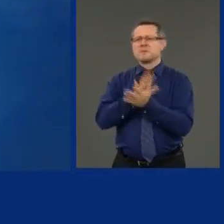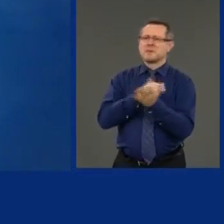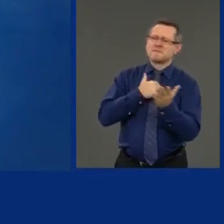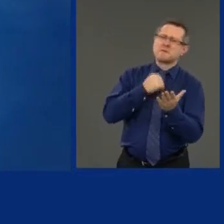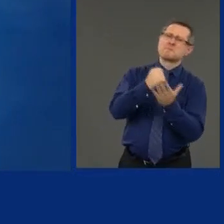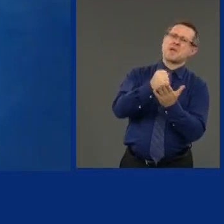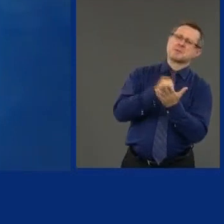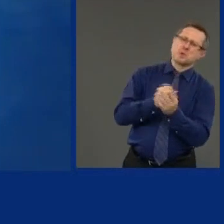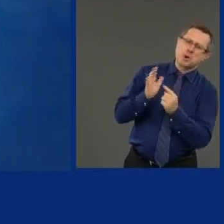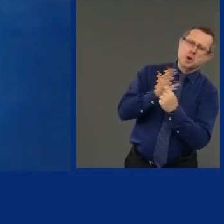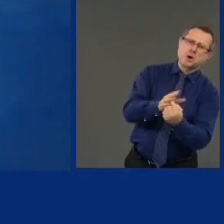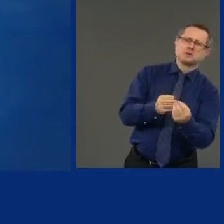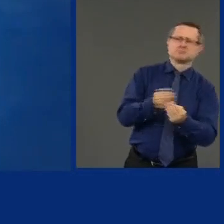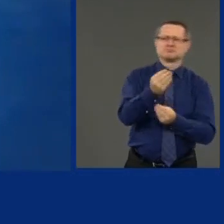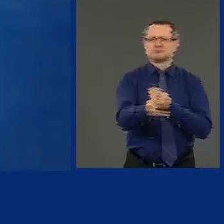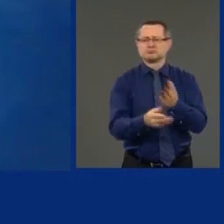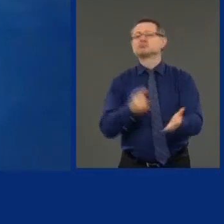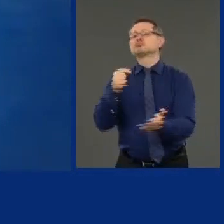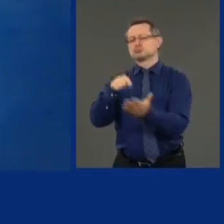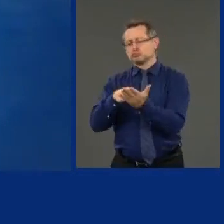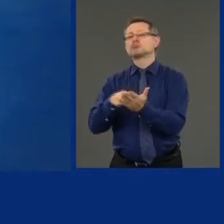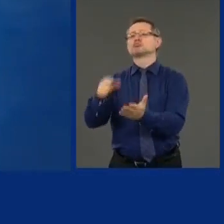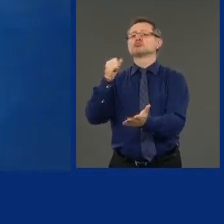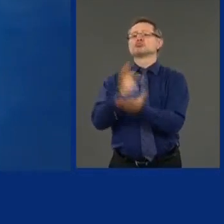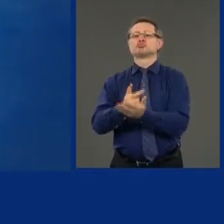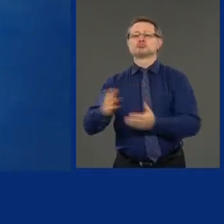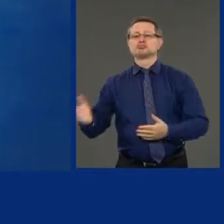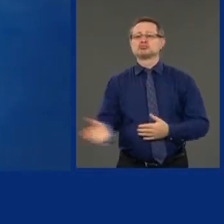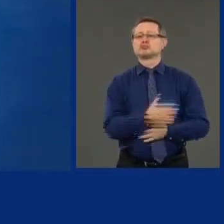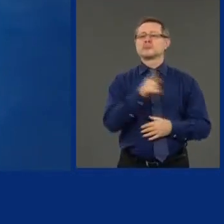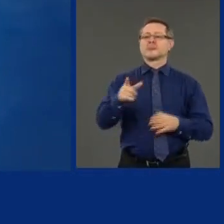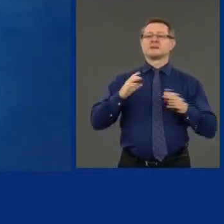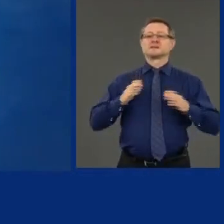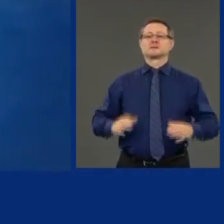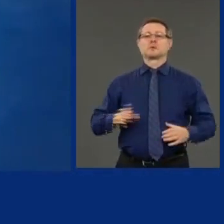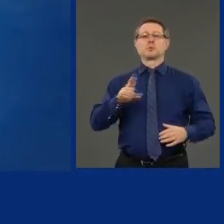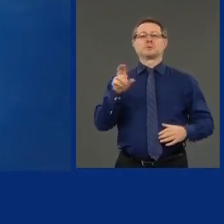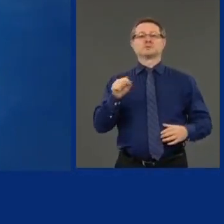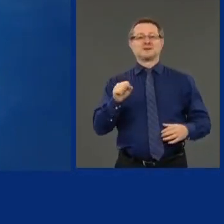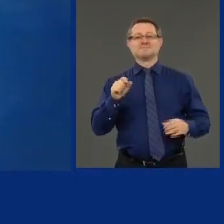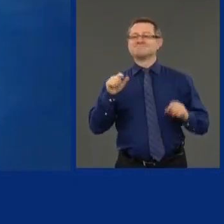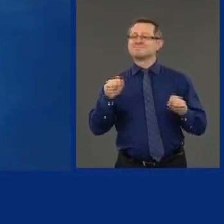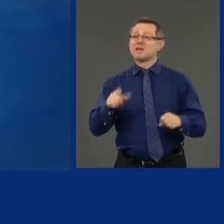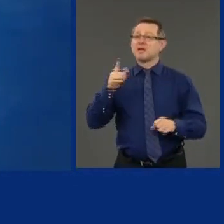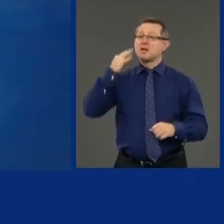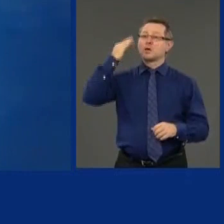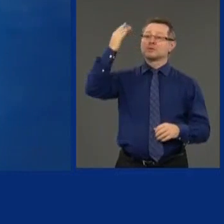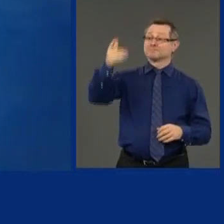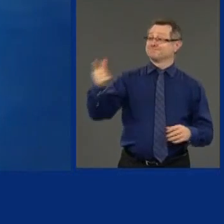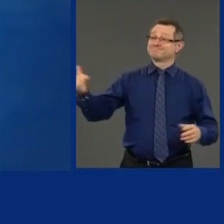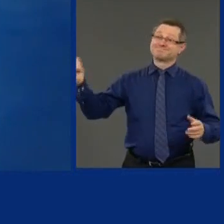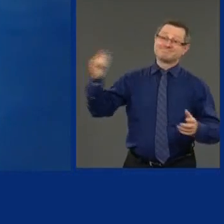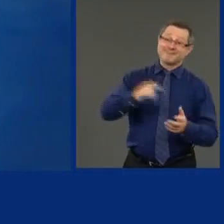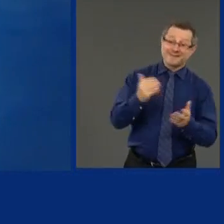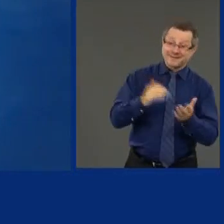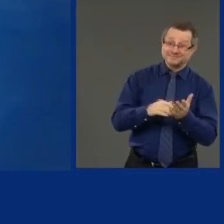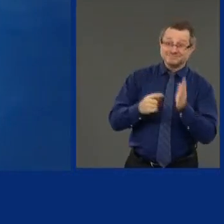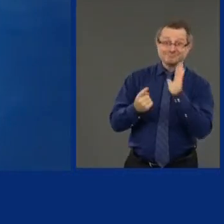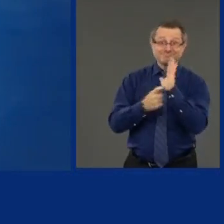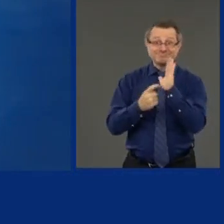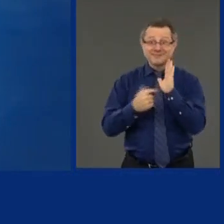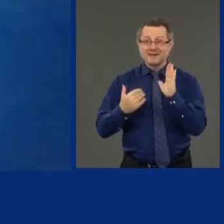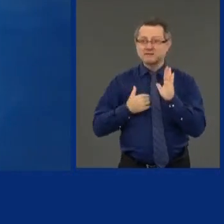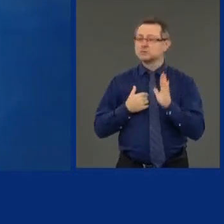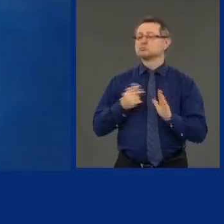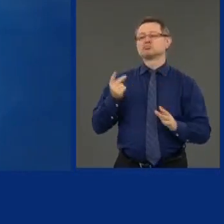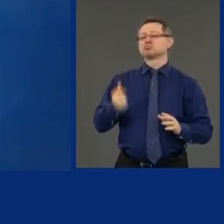they certify you that you are a citizen. And then when you come across the border, you show your certification. It